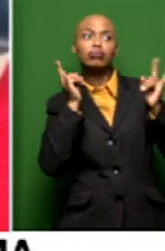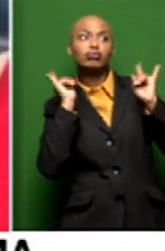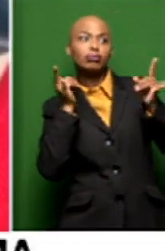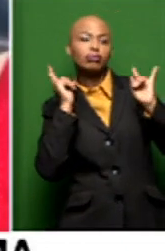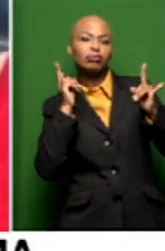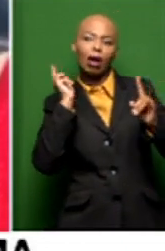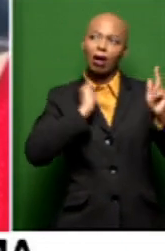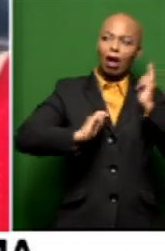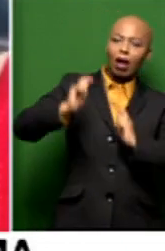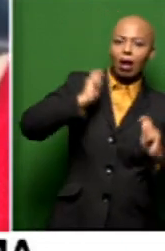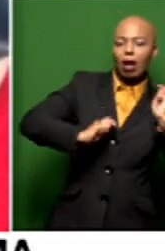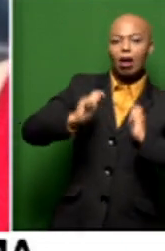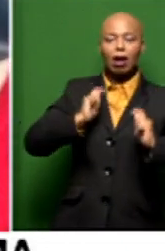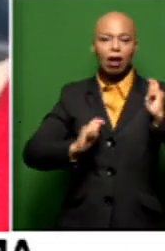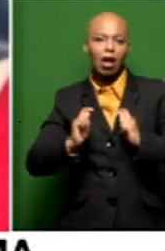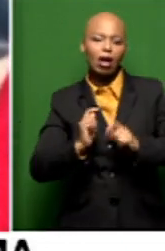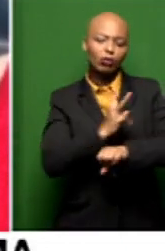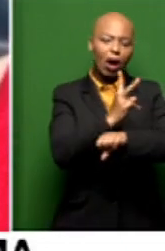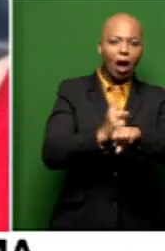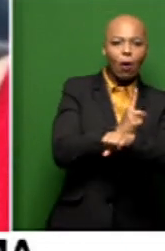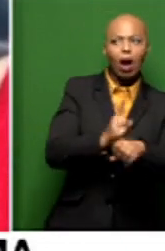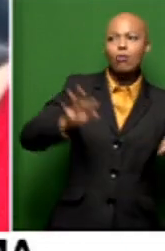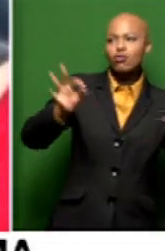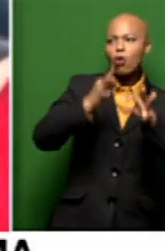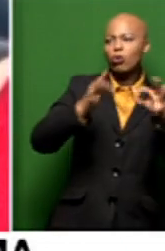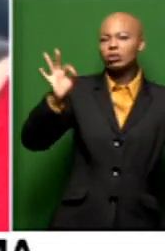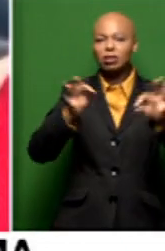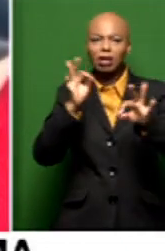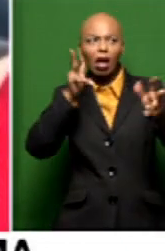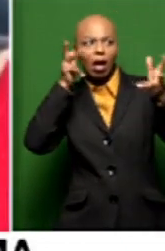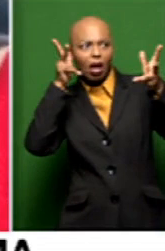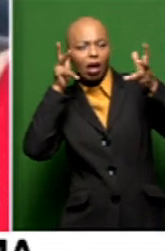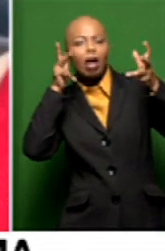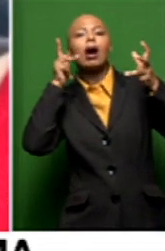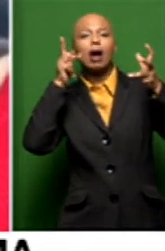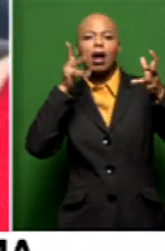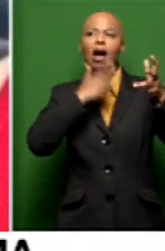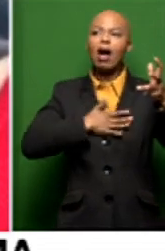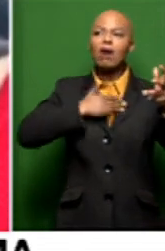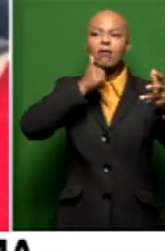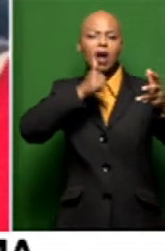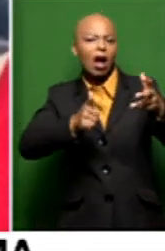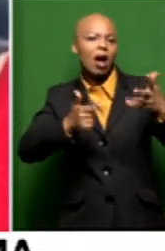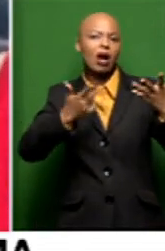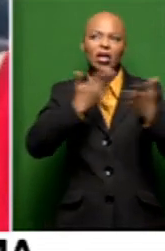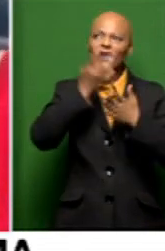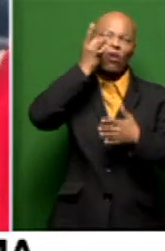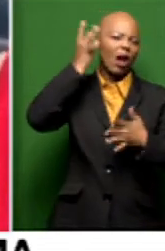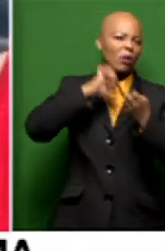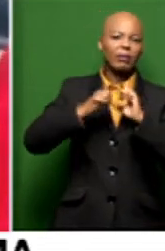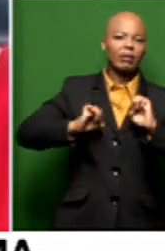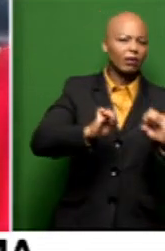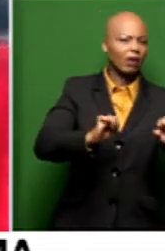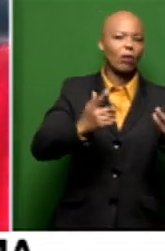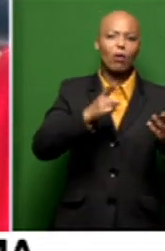yourself for like two hours, enjoy yourself, enjoy the music, enjoy the people and just be there and just be a part of what is happening on that